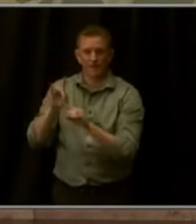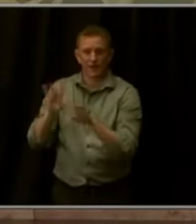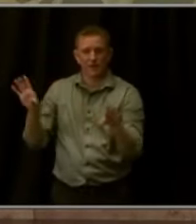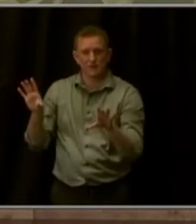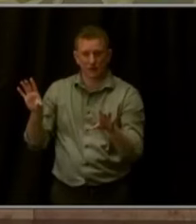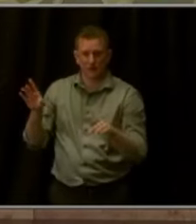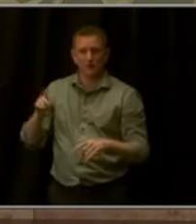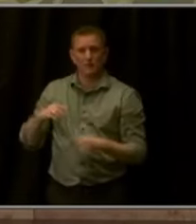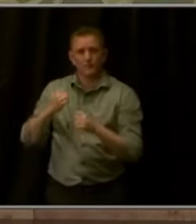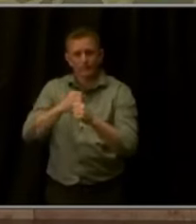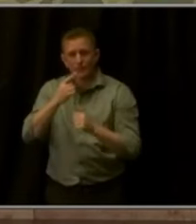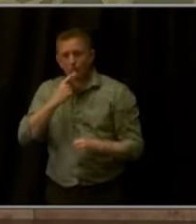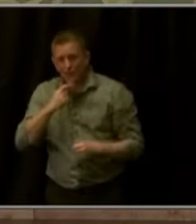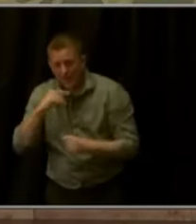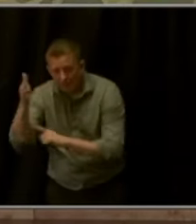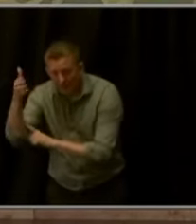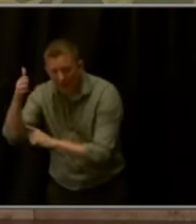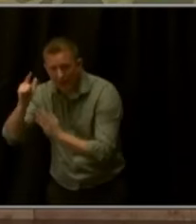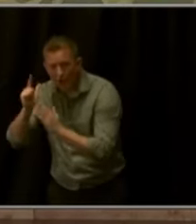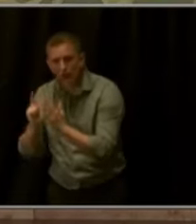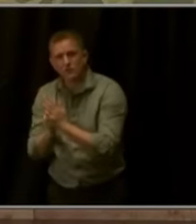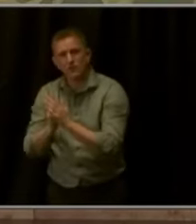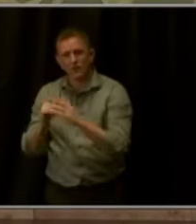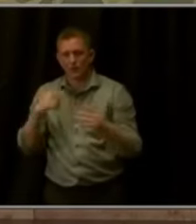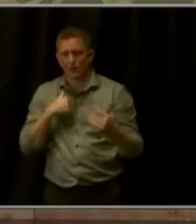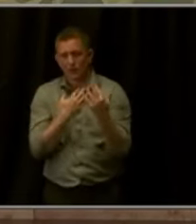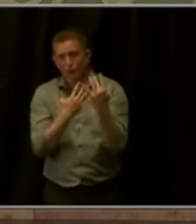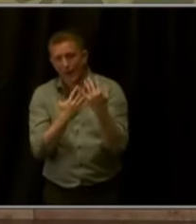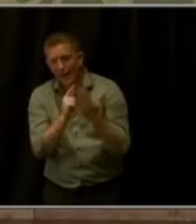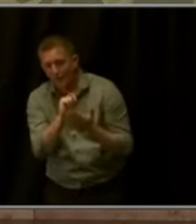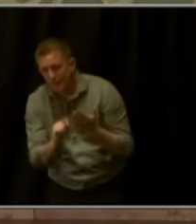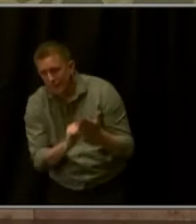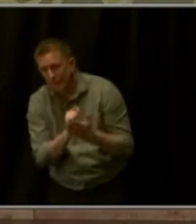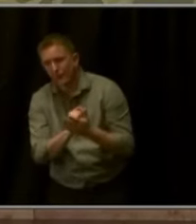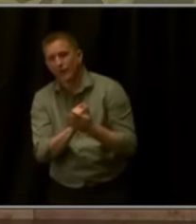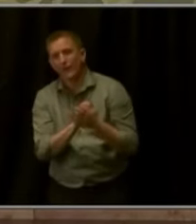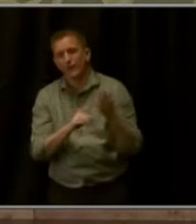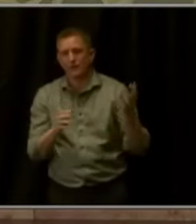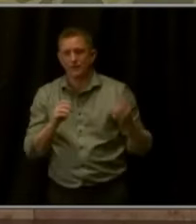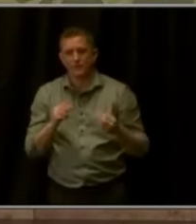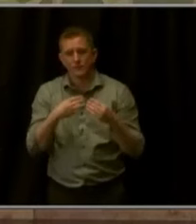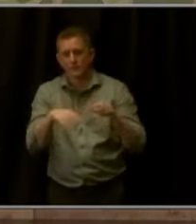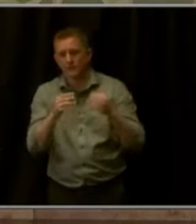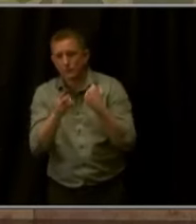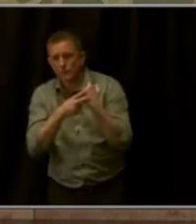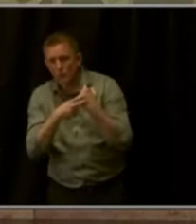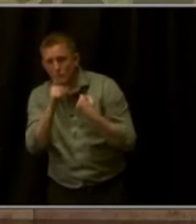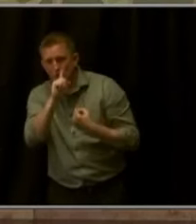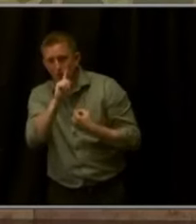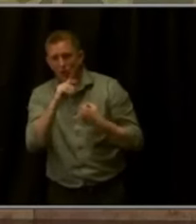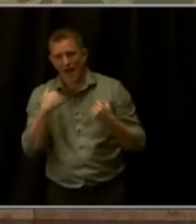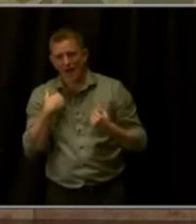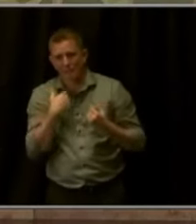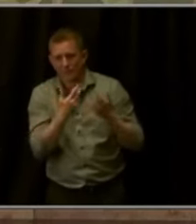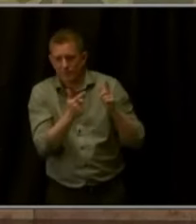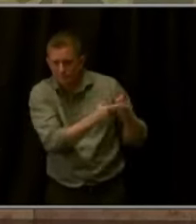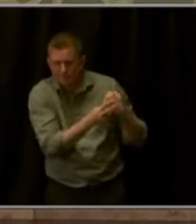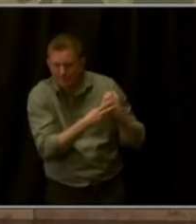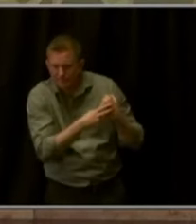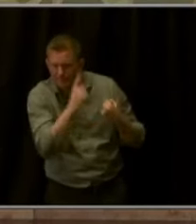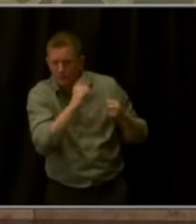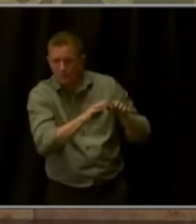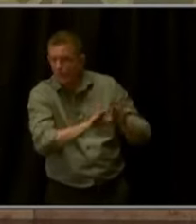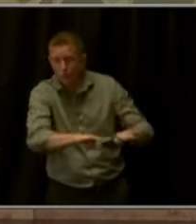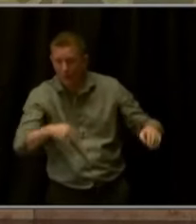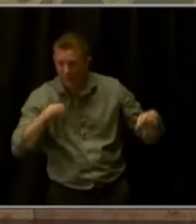establishing waiting periods, requiring safe storage of firearms if kids are in the household, or the work on banning ghost guns,